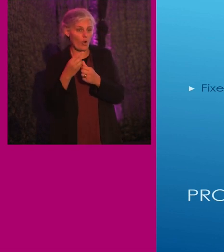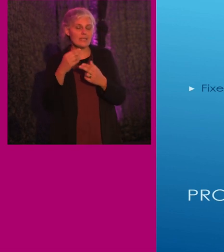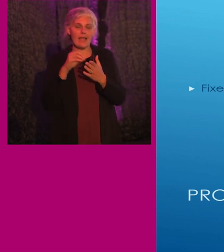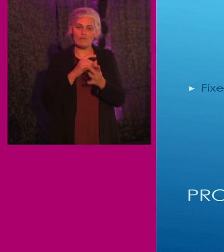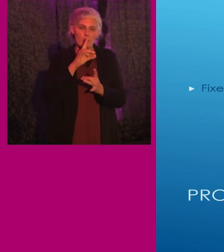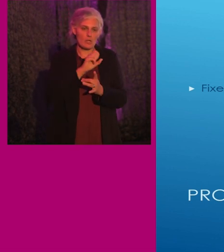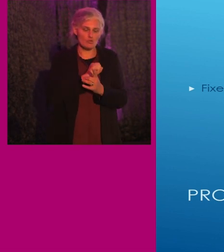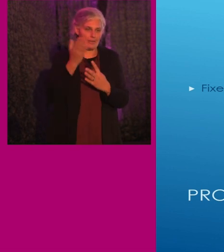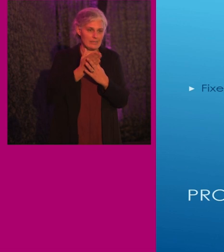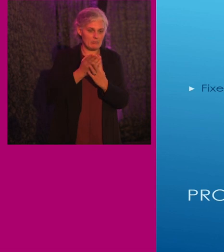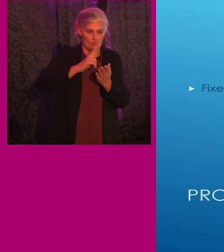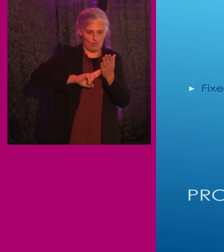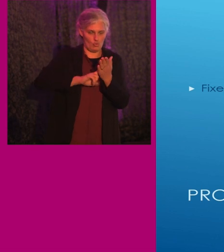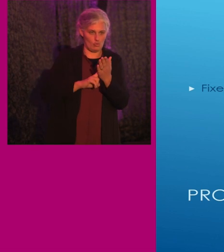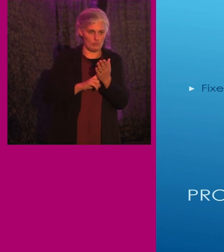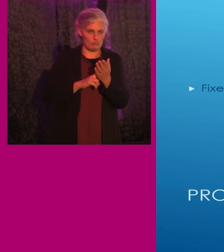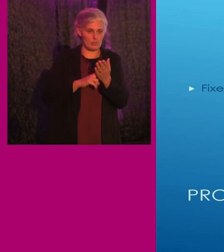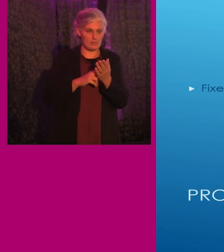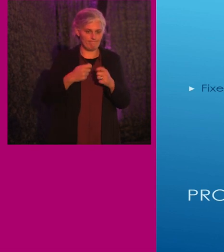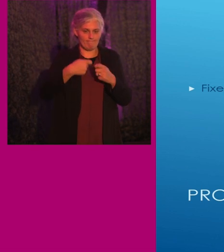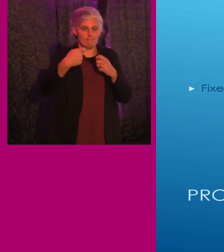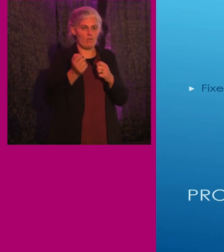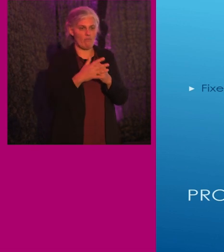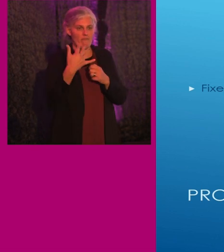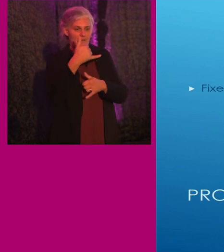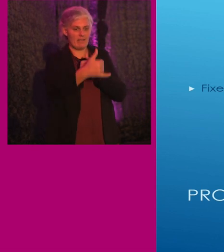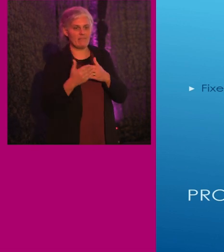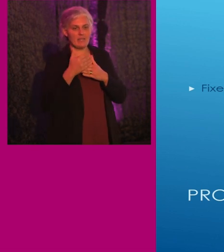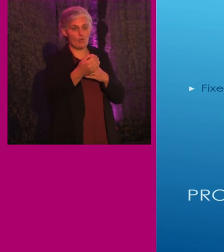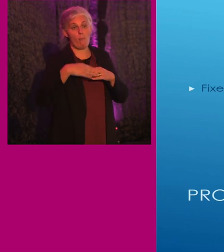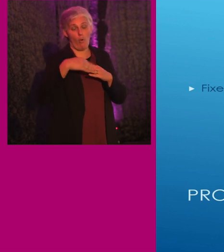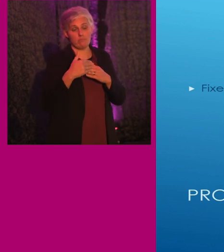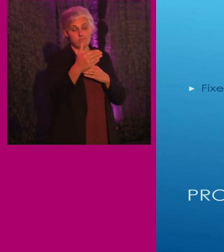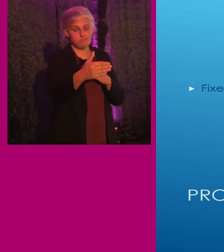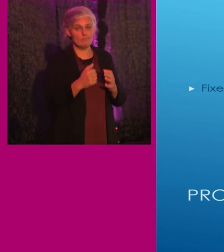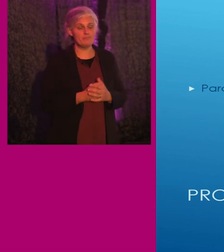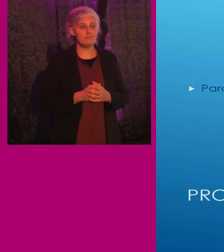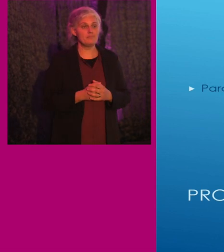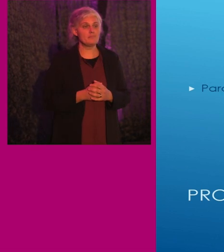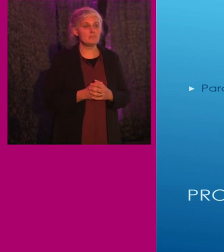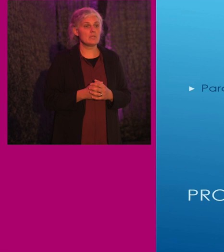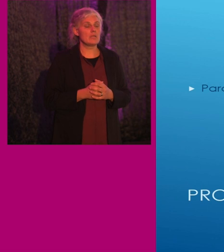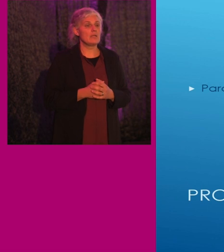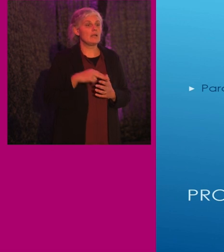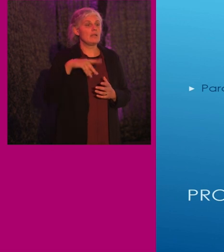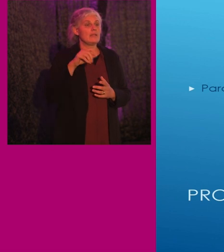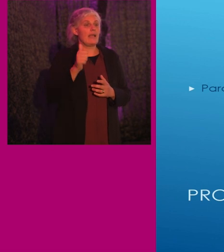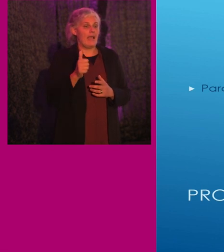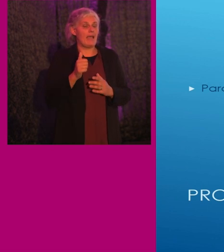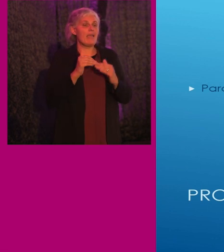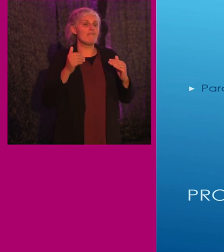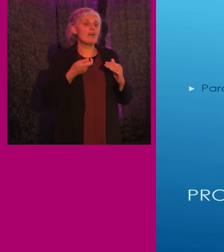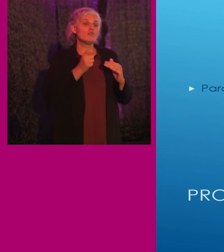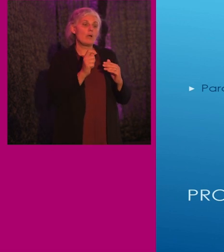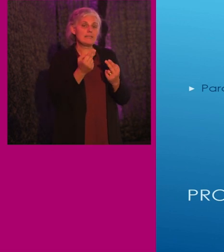if its usable life is extended for five years or more. ADA paratransit is a